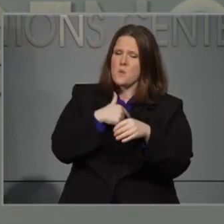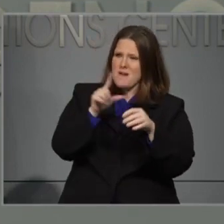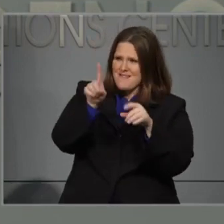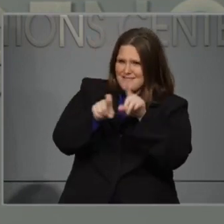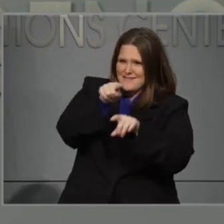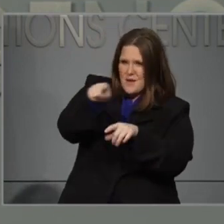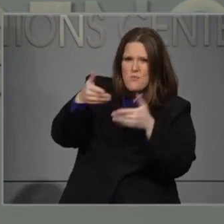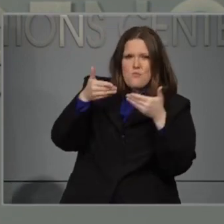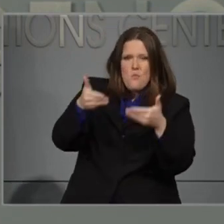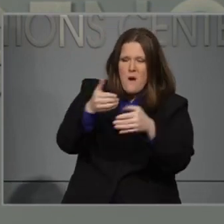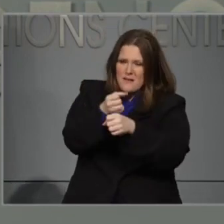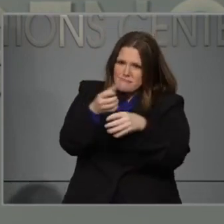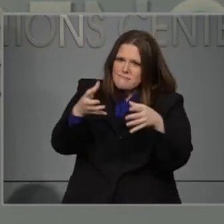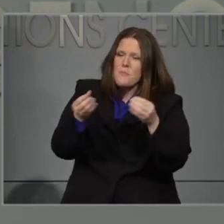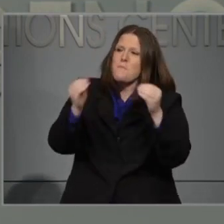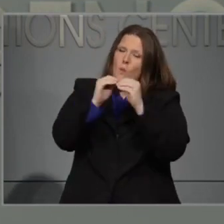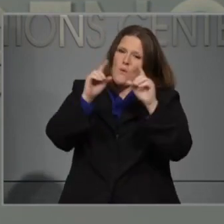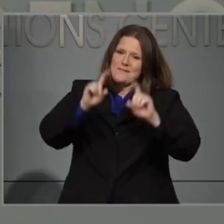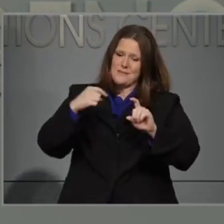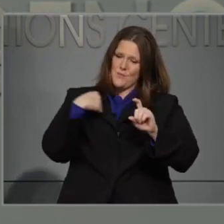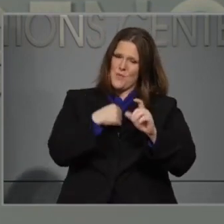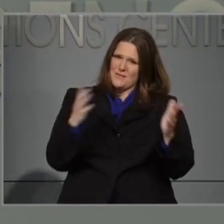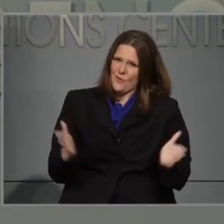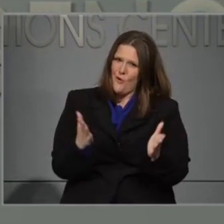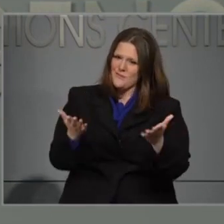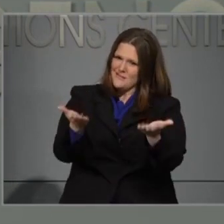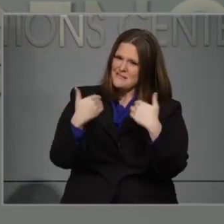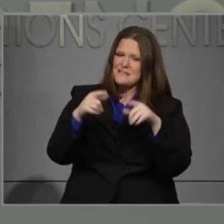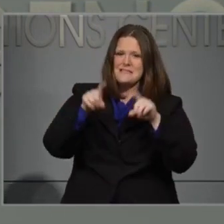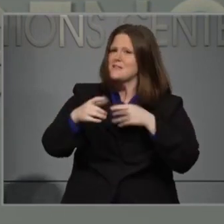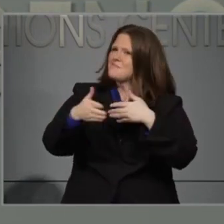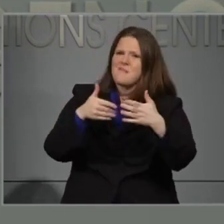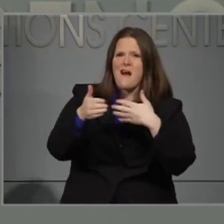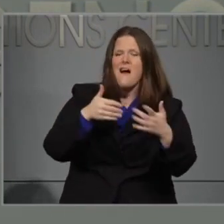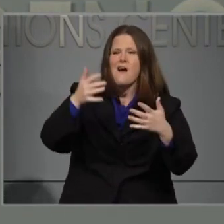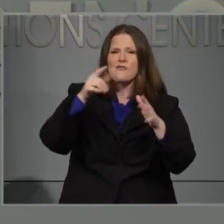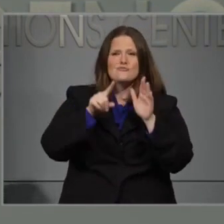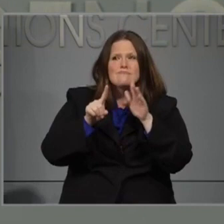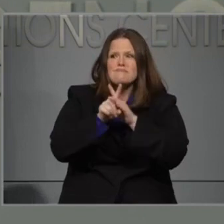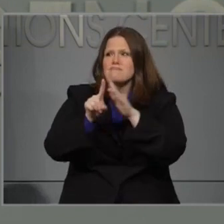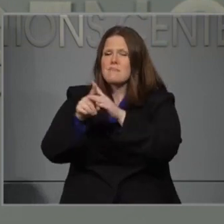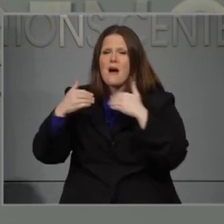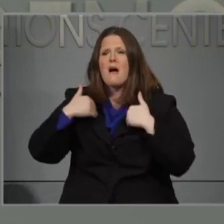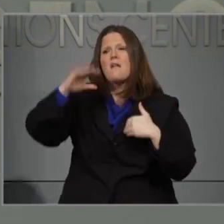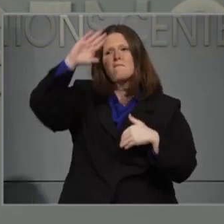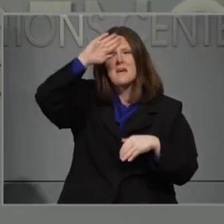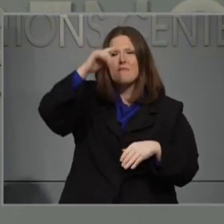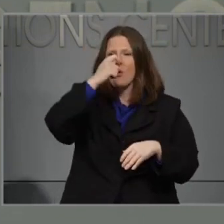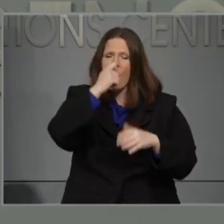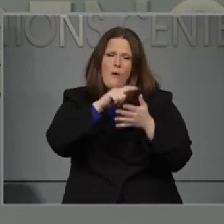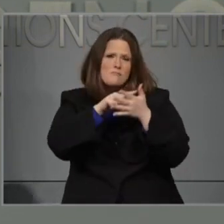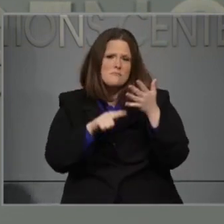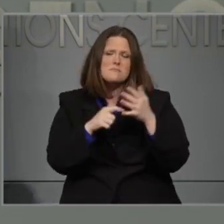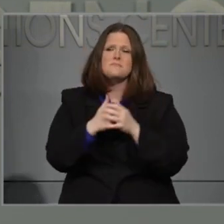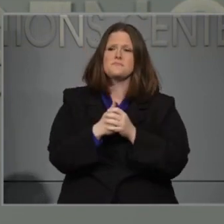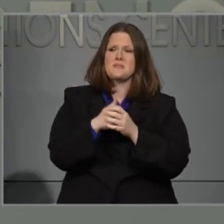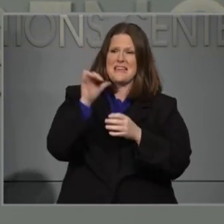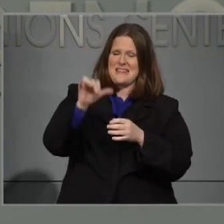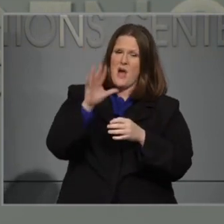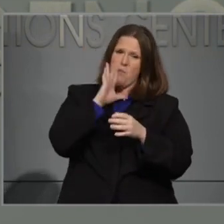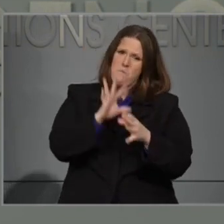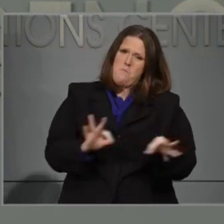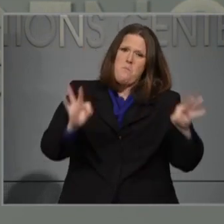symptoms. We have appreciated their partnership increasing access to testing, as this is going to be key into our ongoing